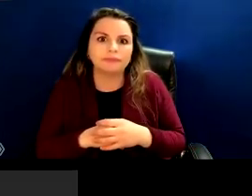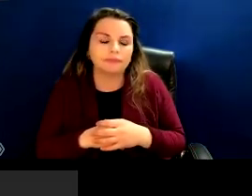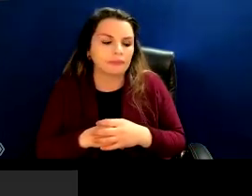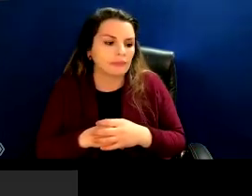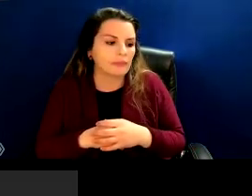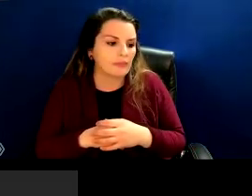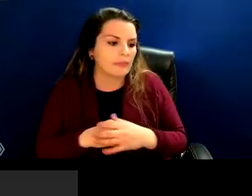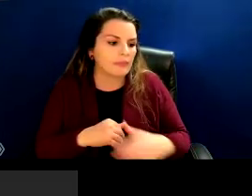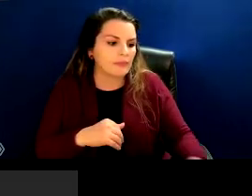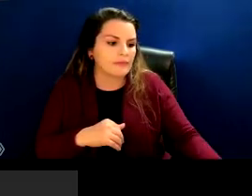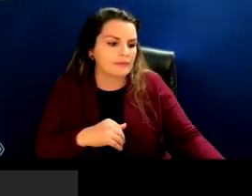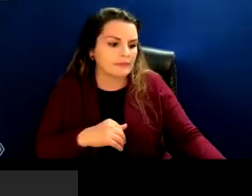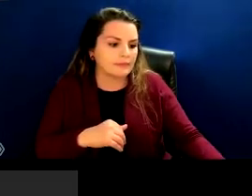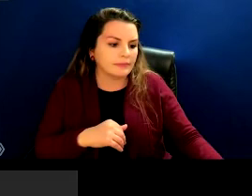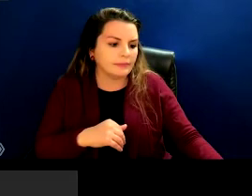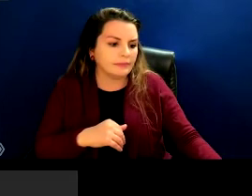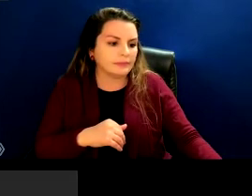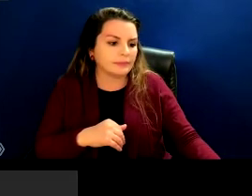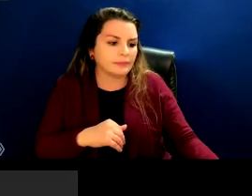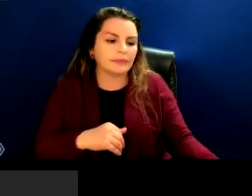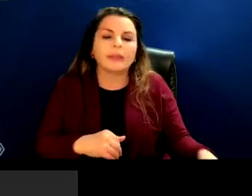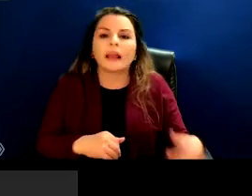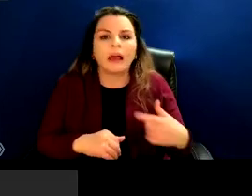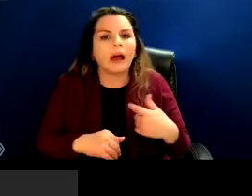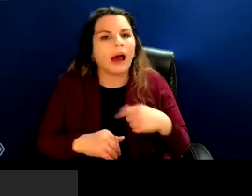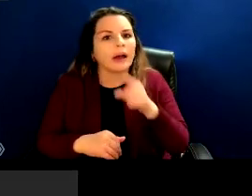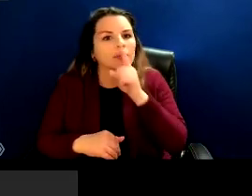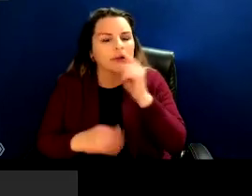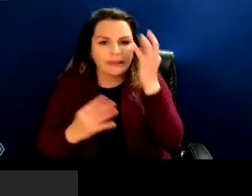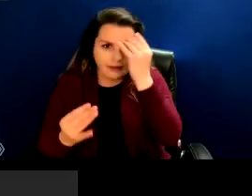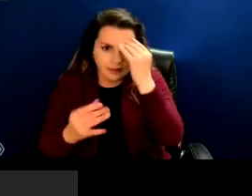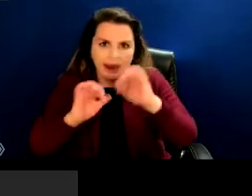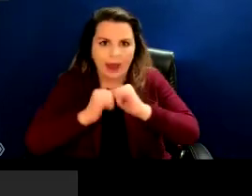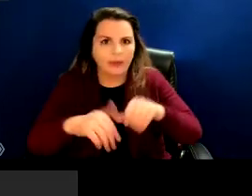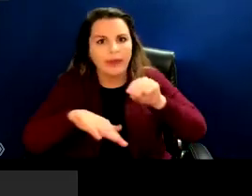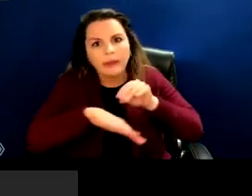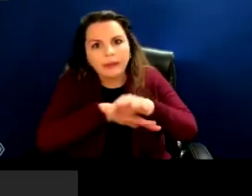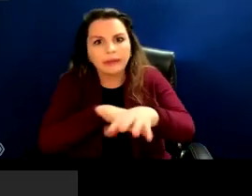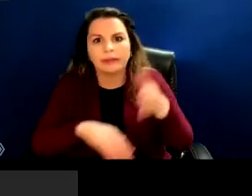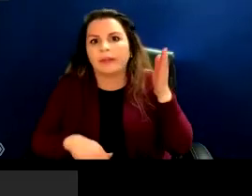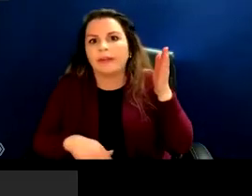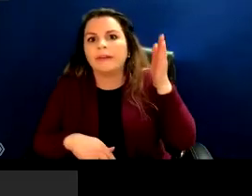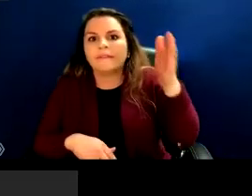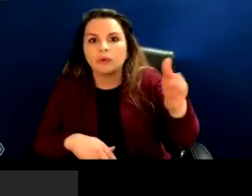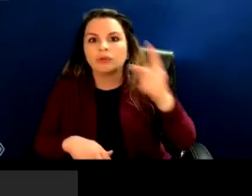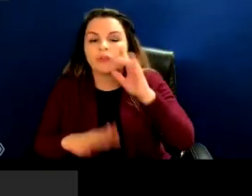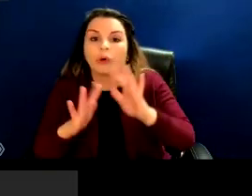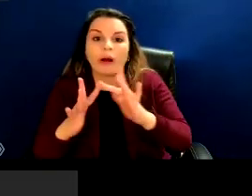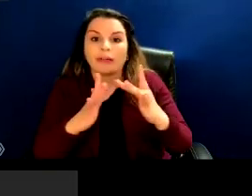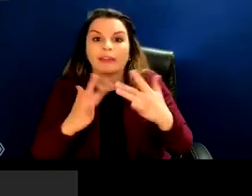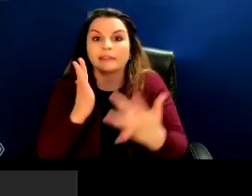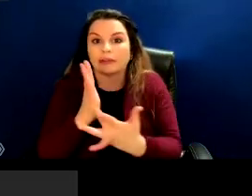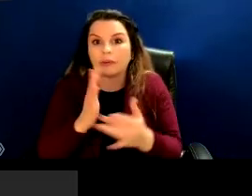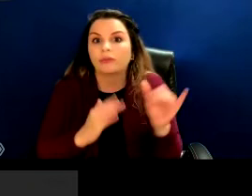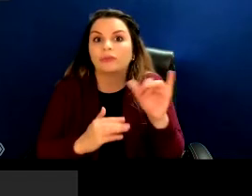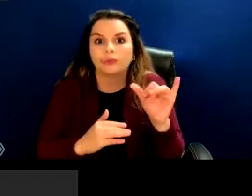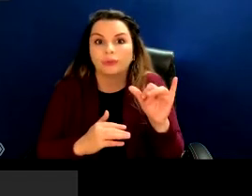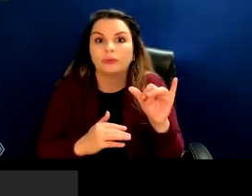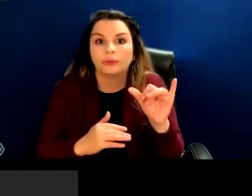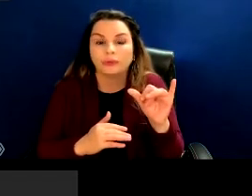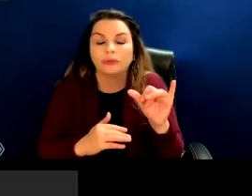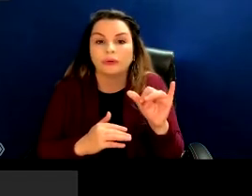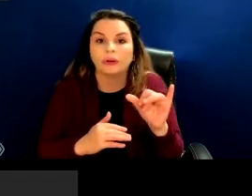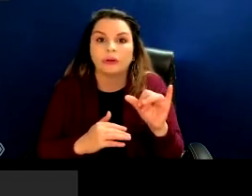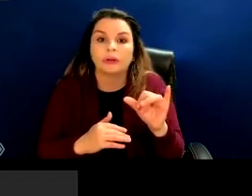and medicine. And I'm certainly thinking about how they affect the future of digital technologies, for example, even the